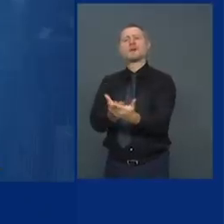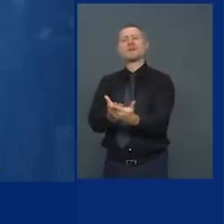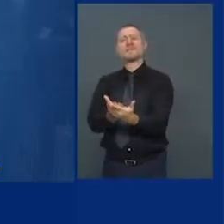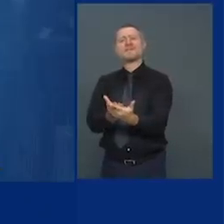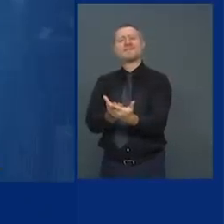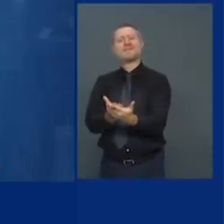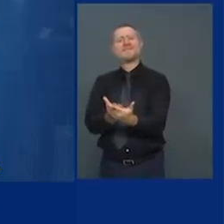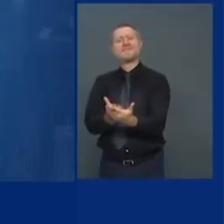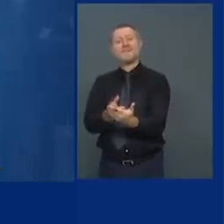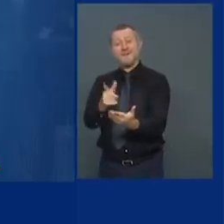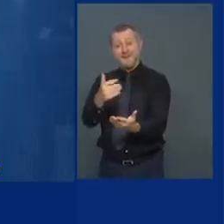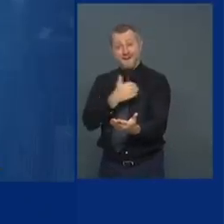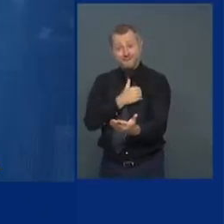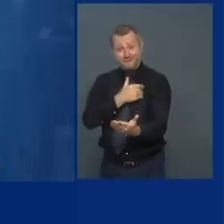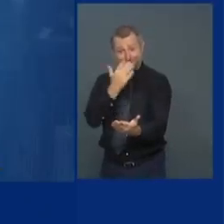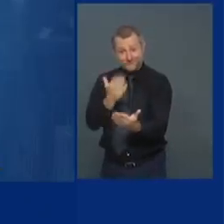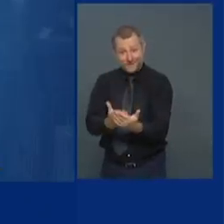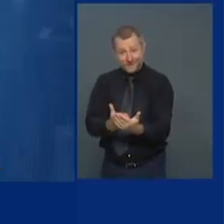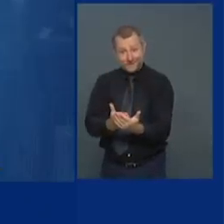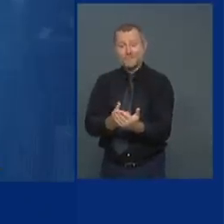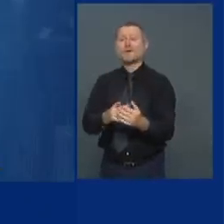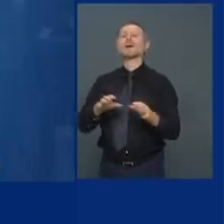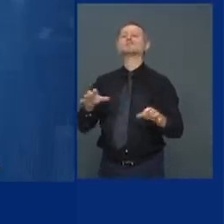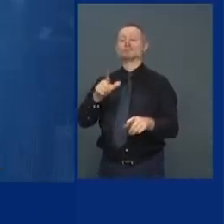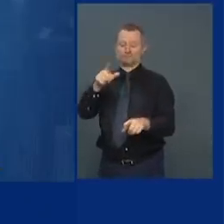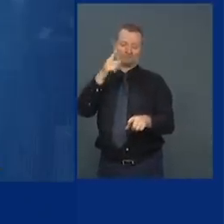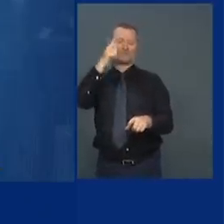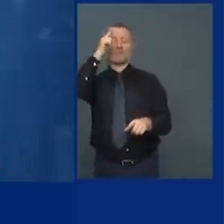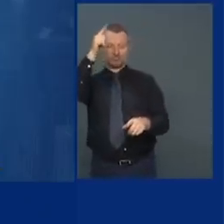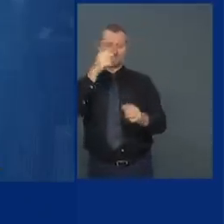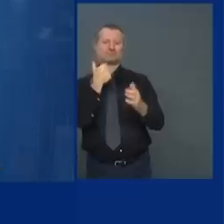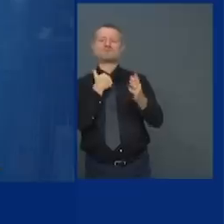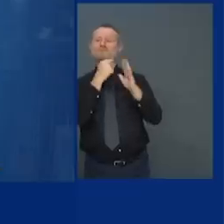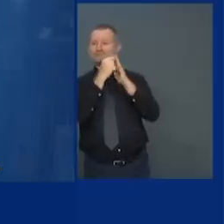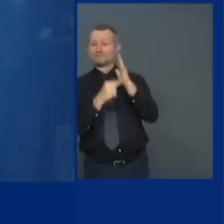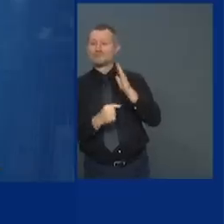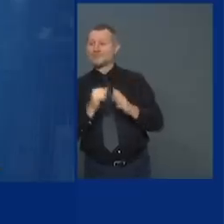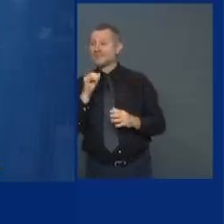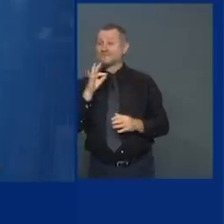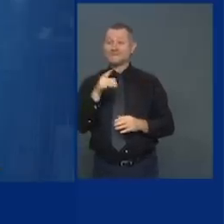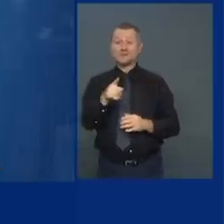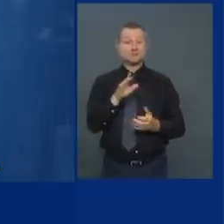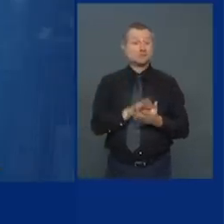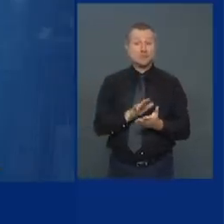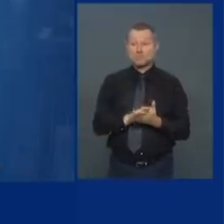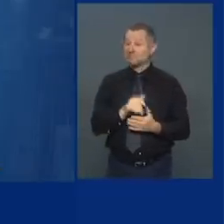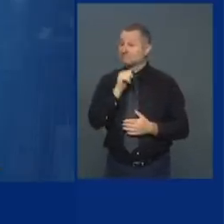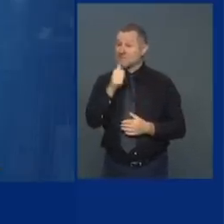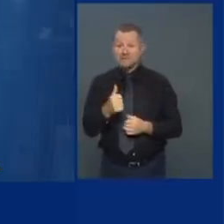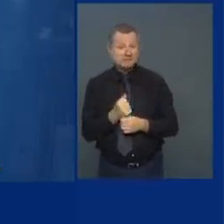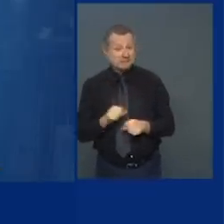can operate logically if the schools are not safe I'm not going to allow them to operate